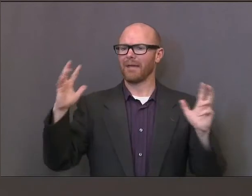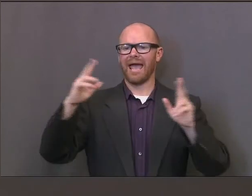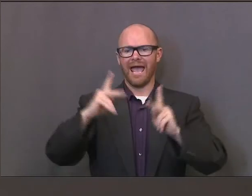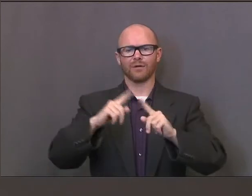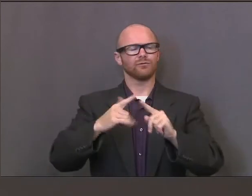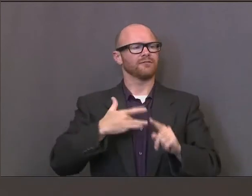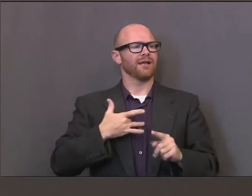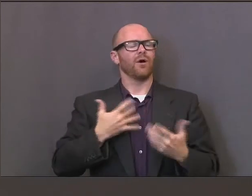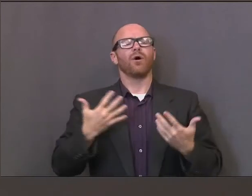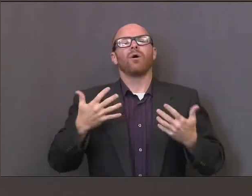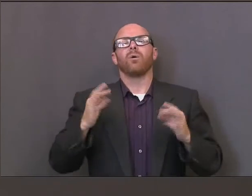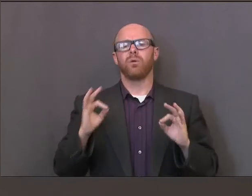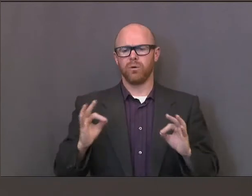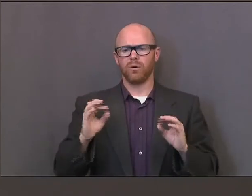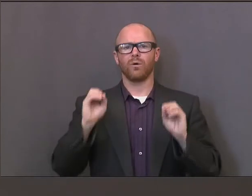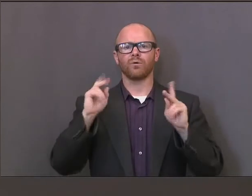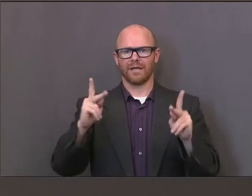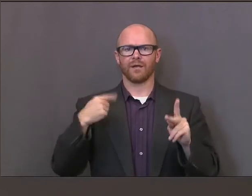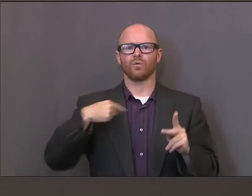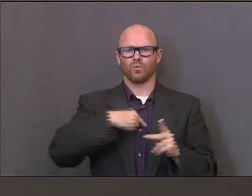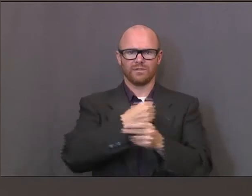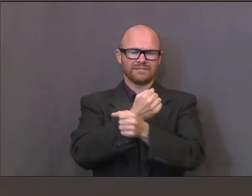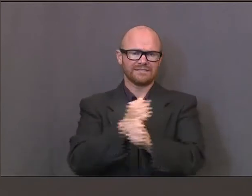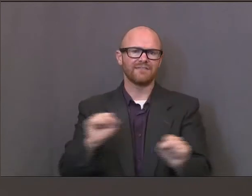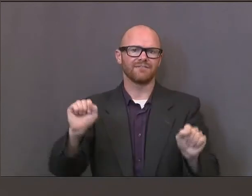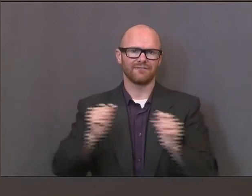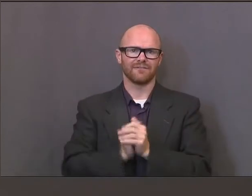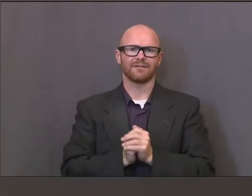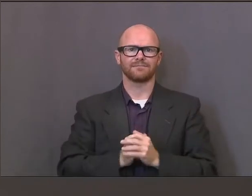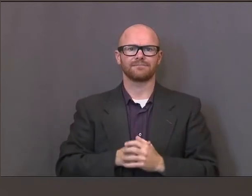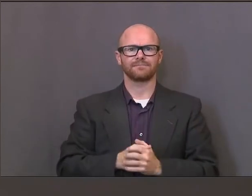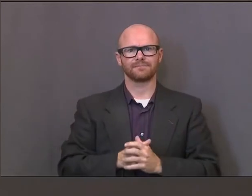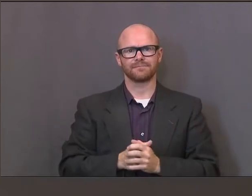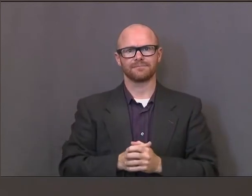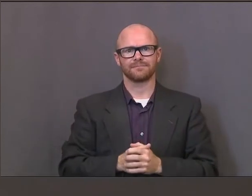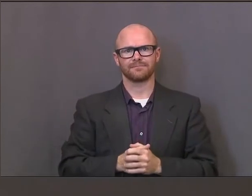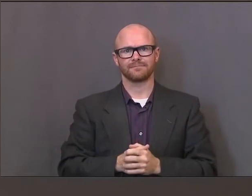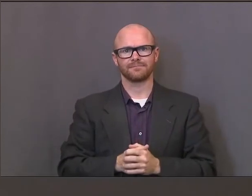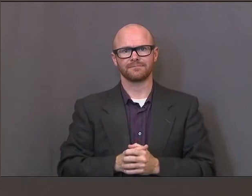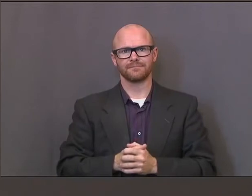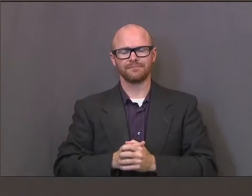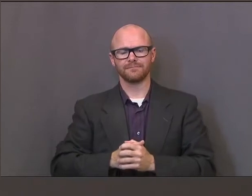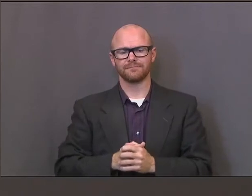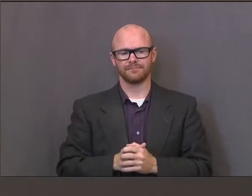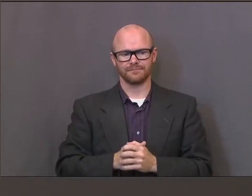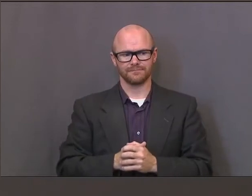really good about the society and the community and more association together. Next question.